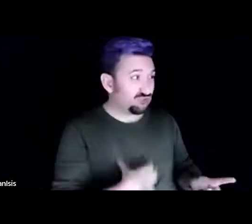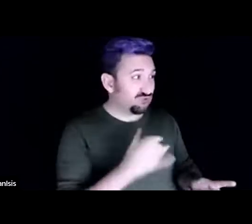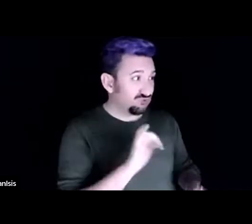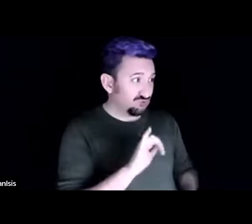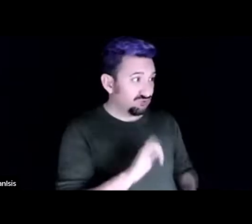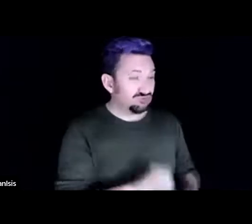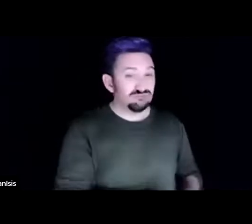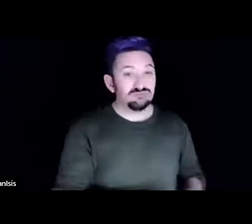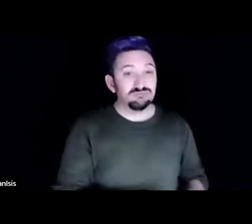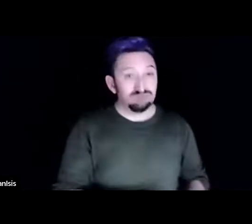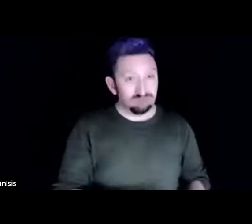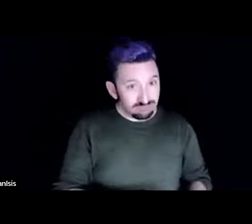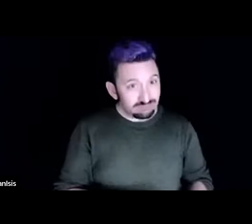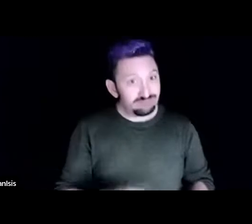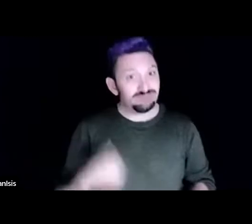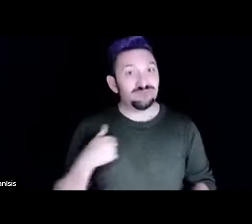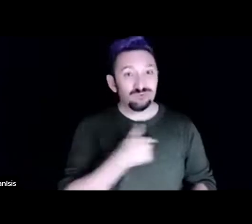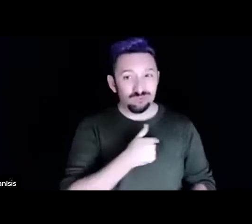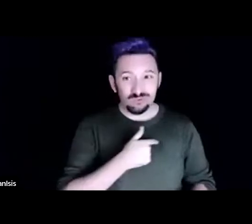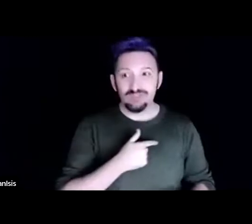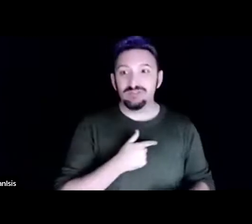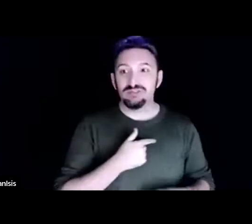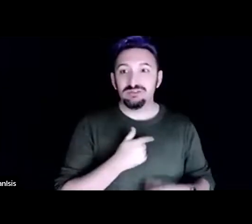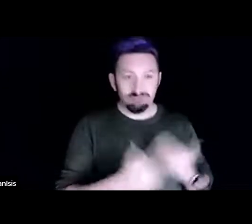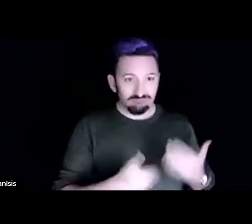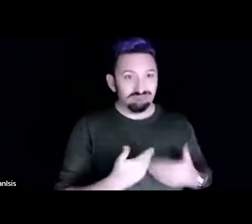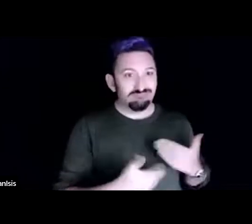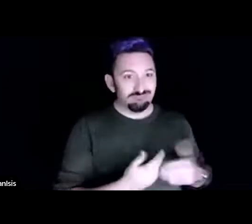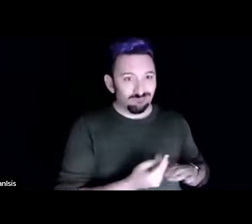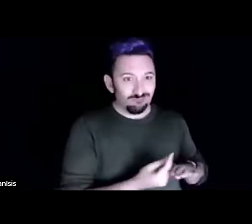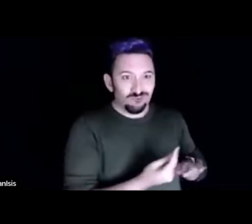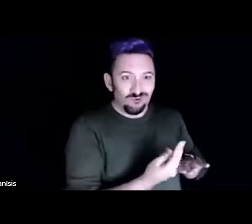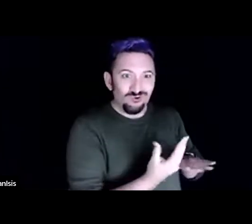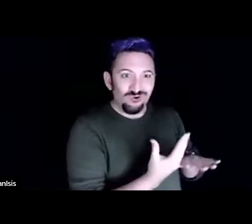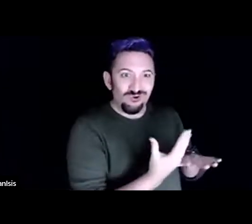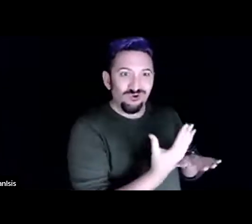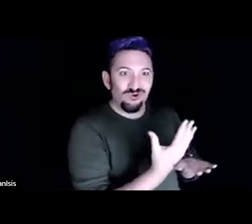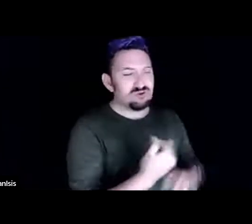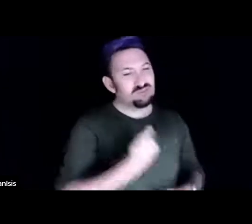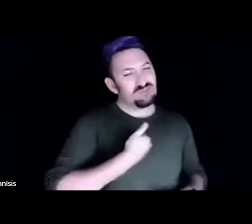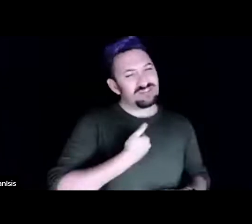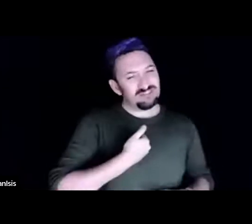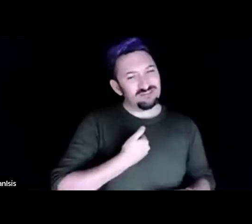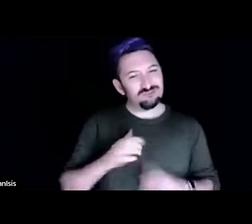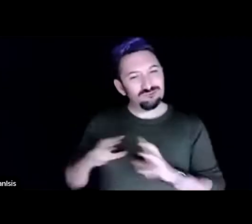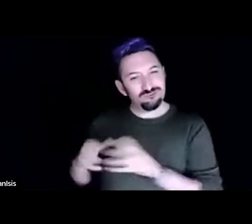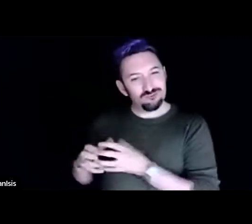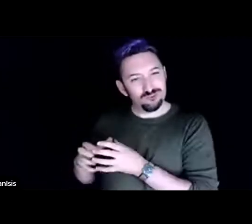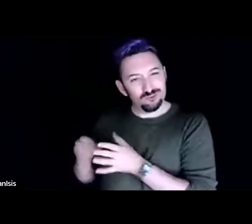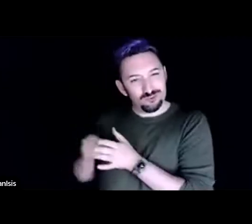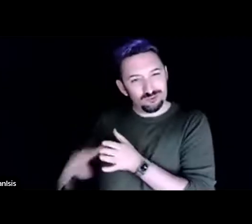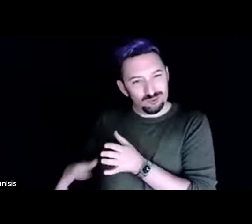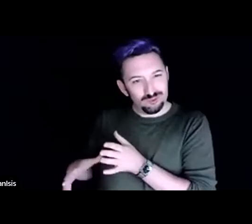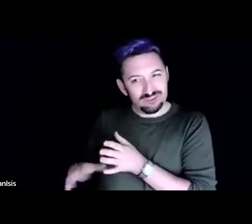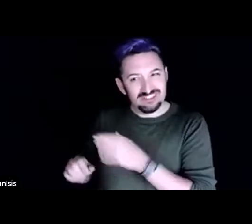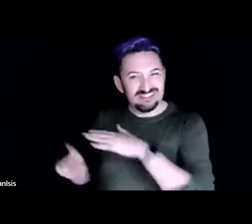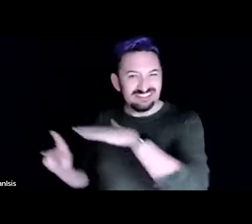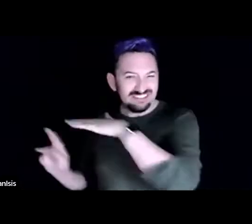to growing this garden me and um a set of students who were in kindergarten to fifth grade